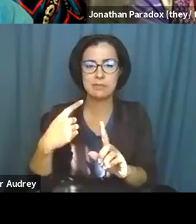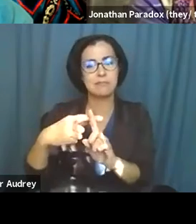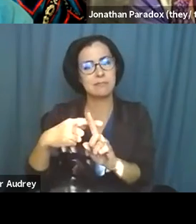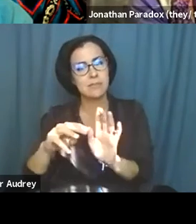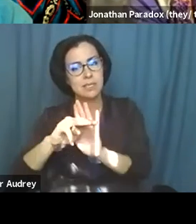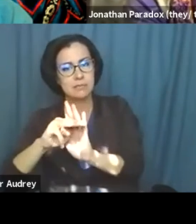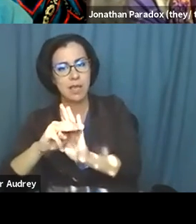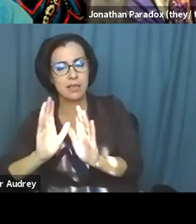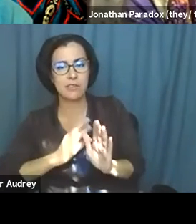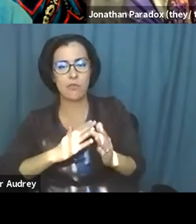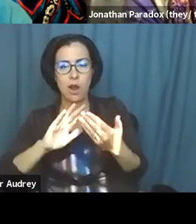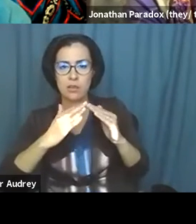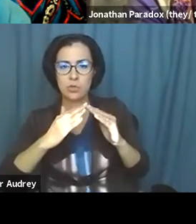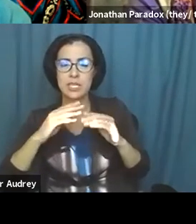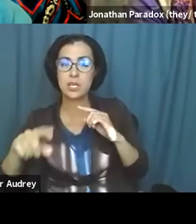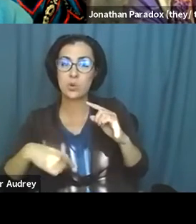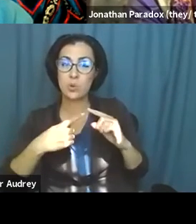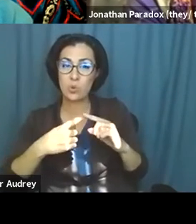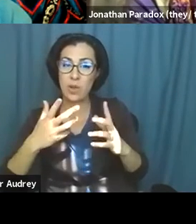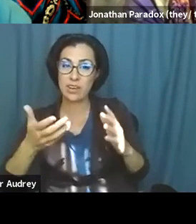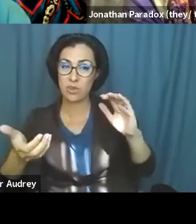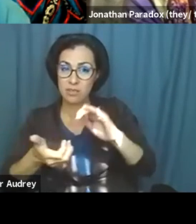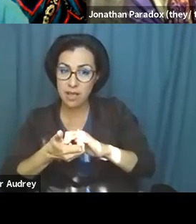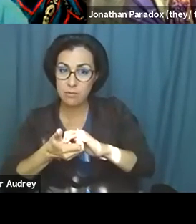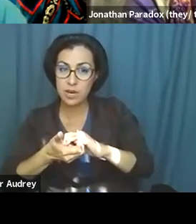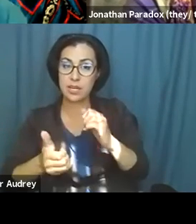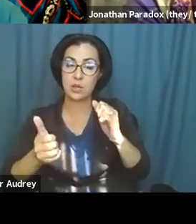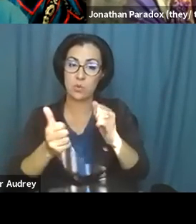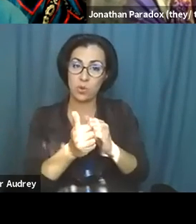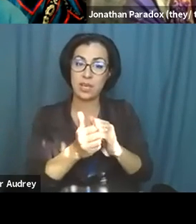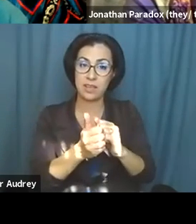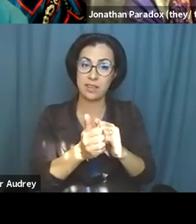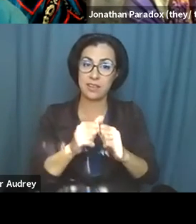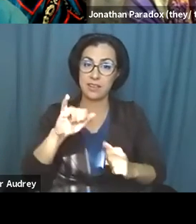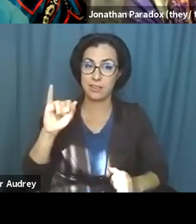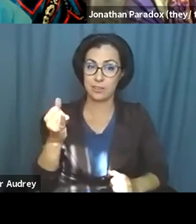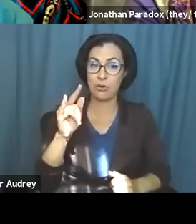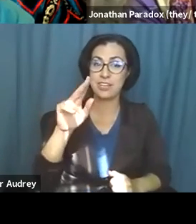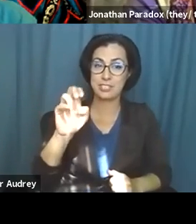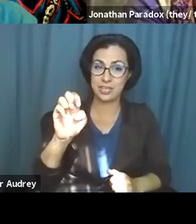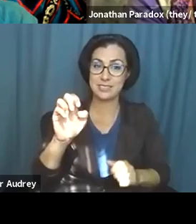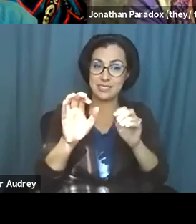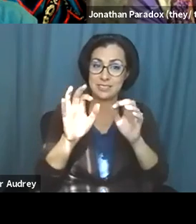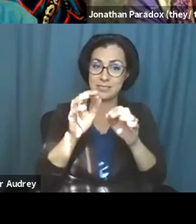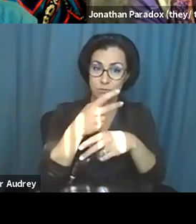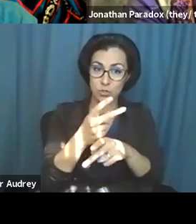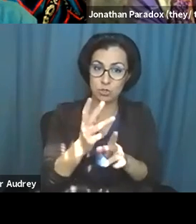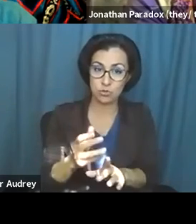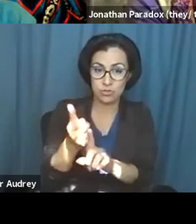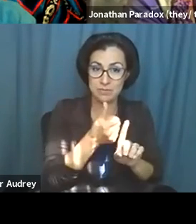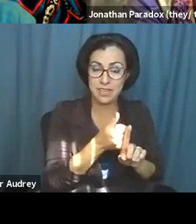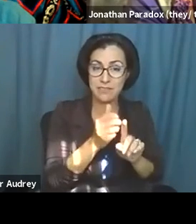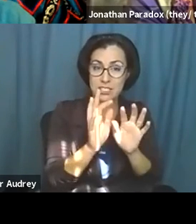community. When you, um, when you're collaborating with, um, your justice producers that are interpreters and, um,